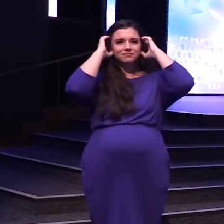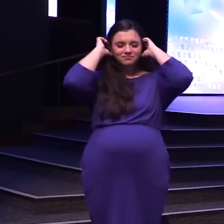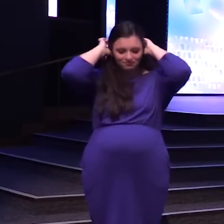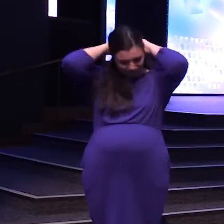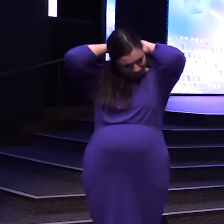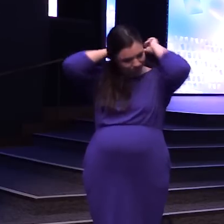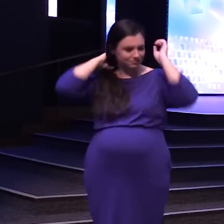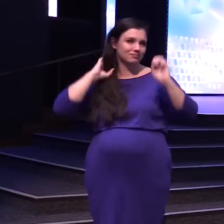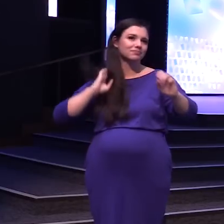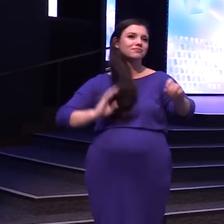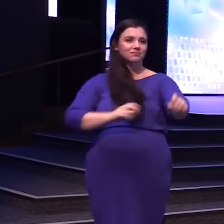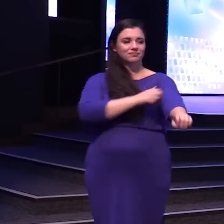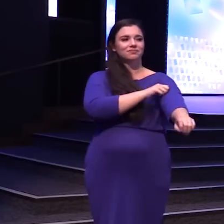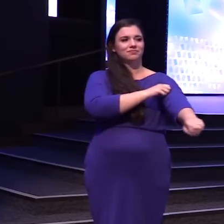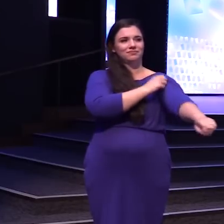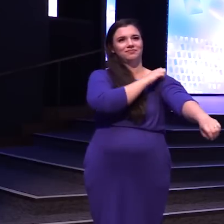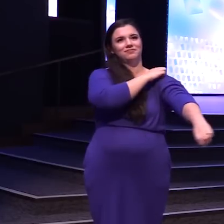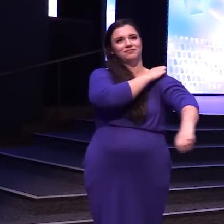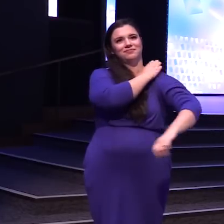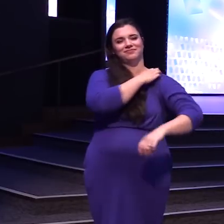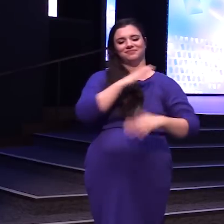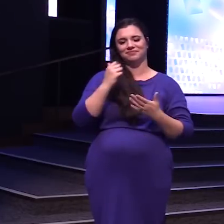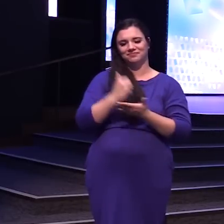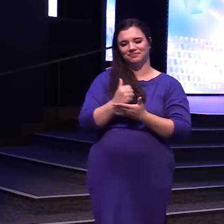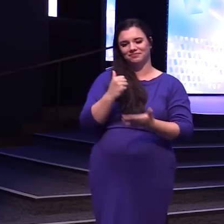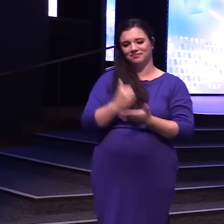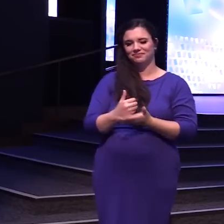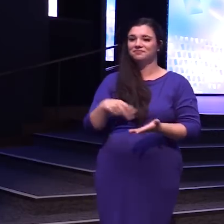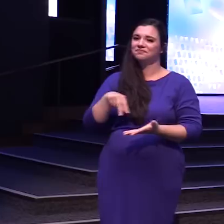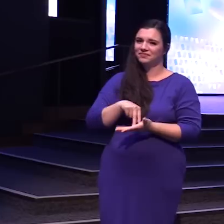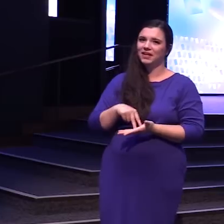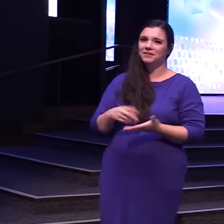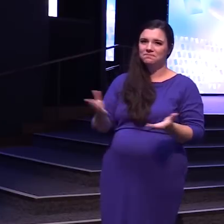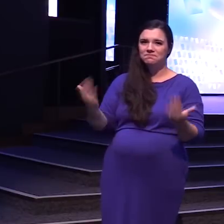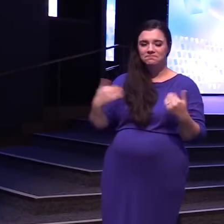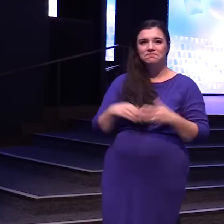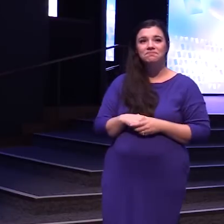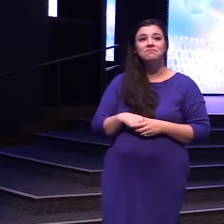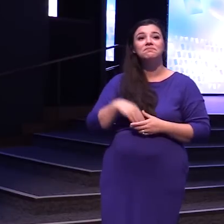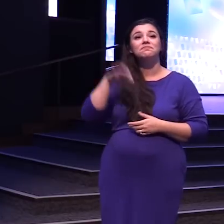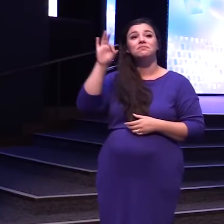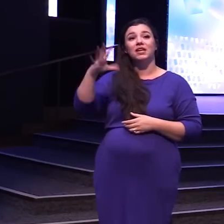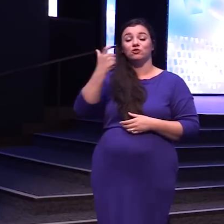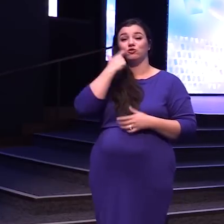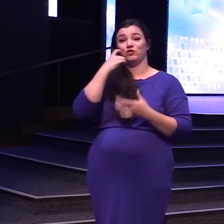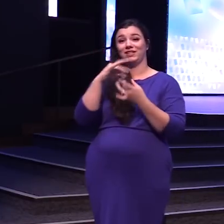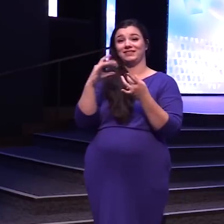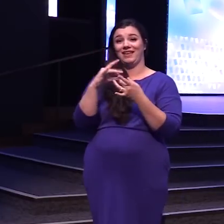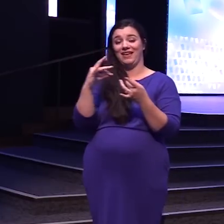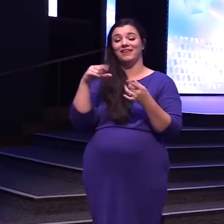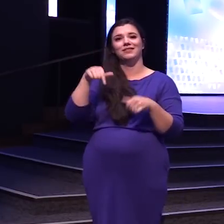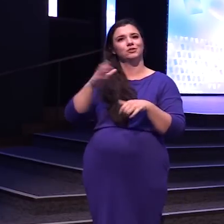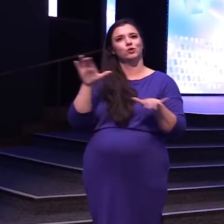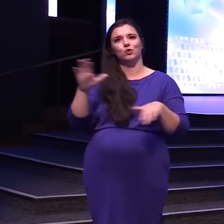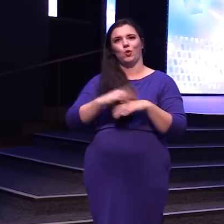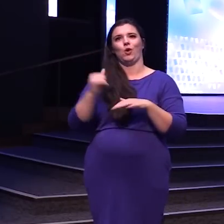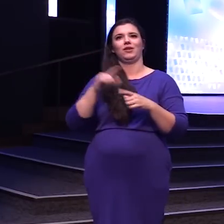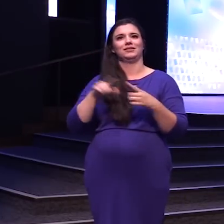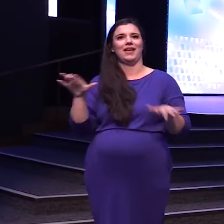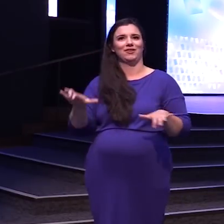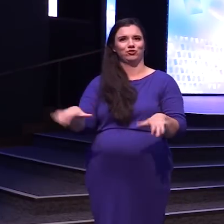Amen Amen Amen Will You Stand With Me Pastor Bridget Just Said This This Is Our Call To Action